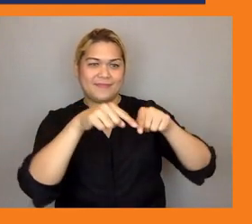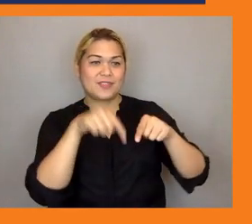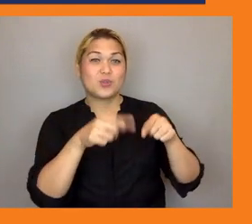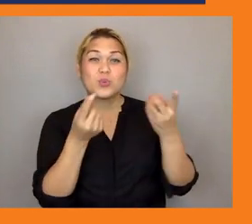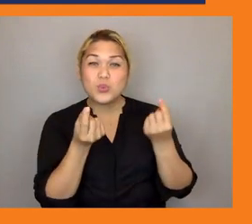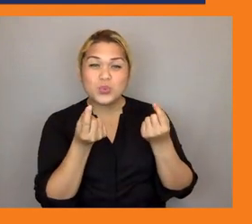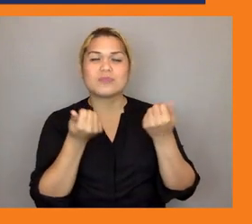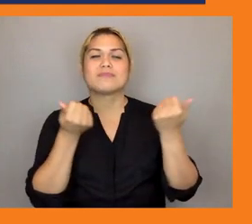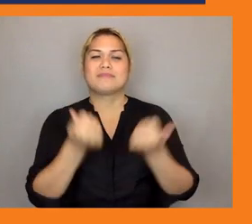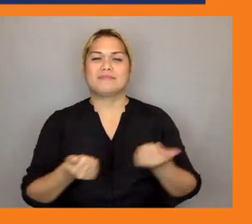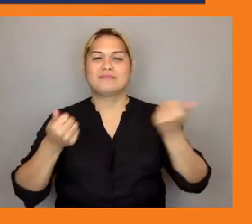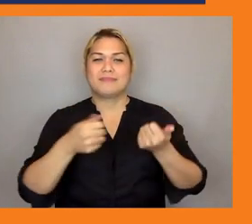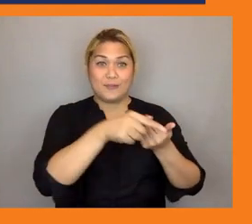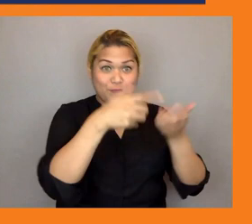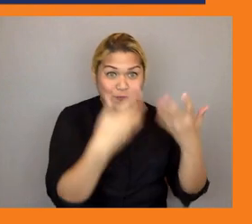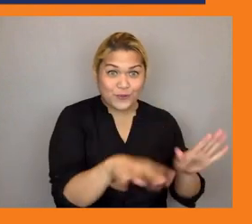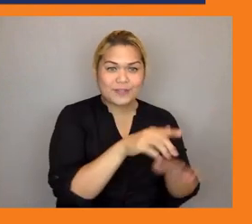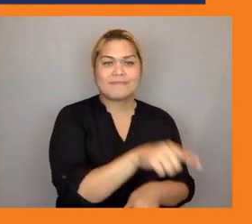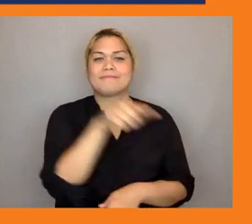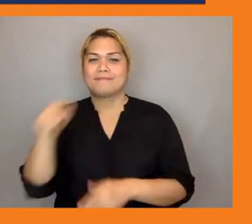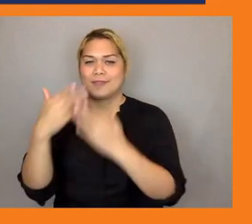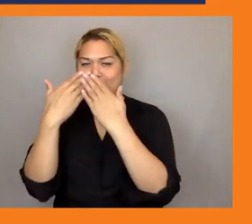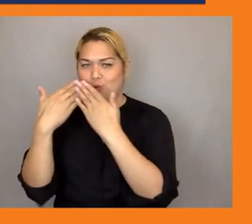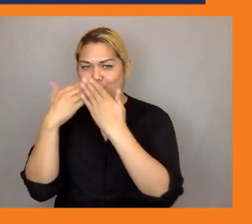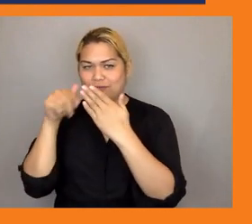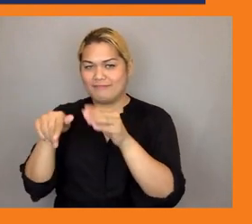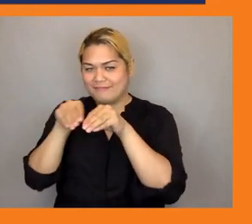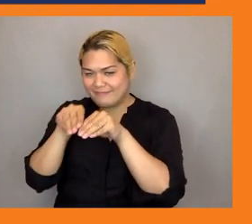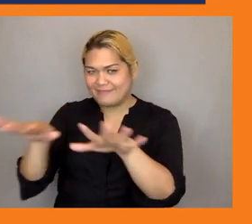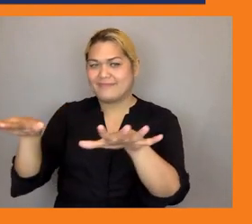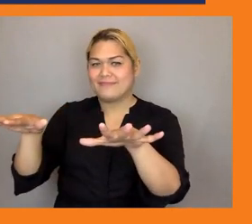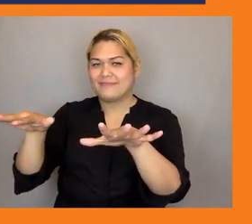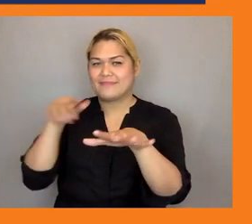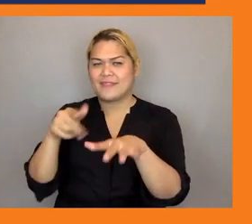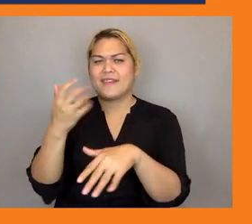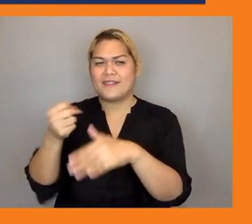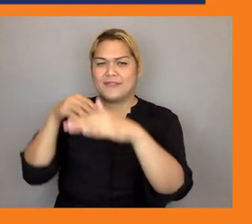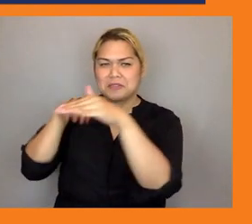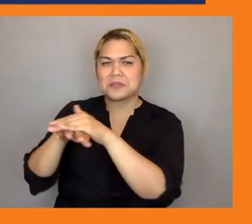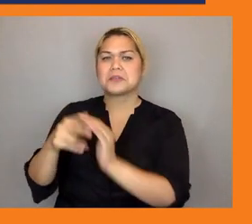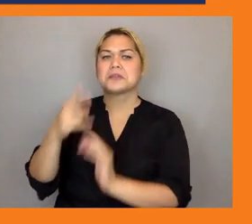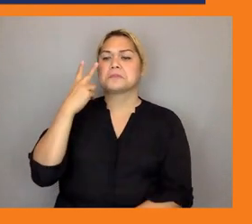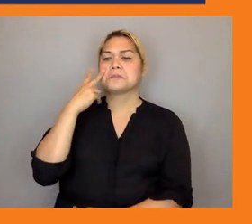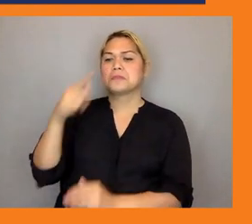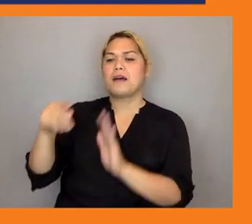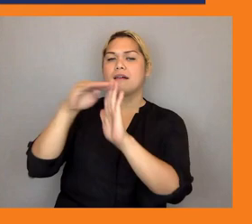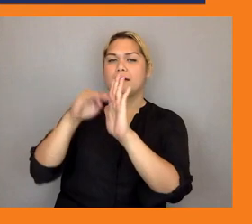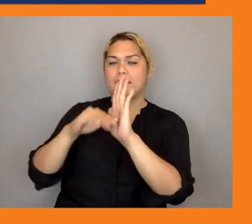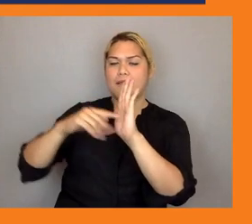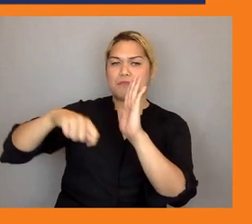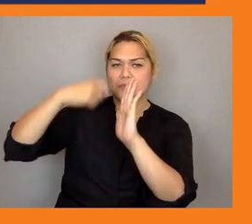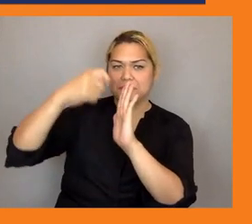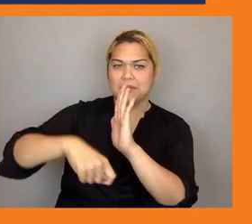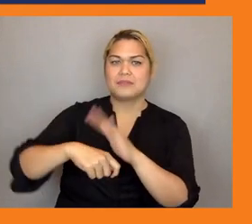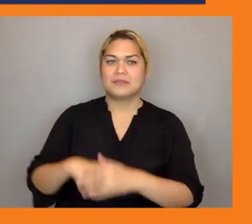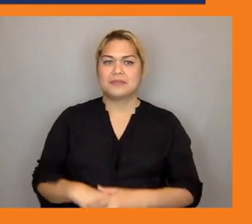leste so then um teachers can have access to this curriculum and then they can implement it in their uh school curriculum as well